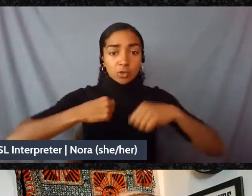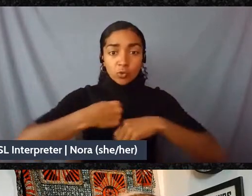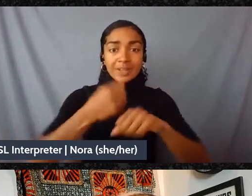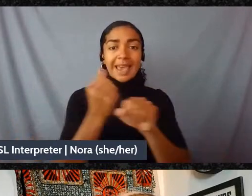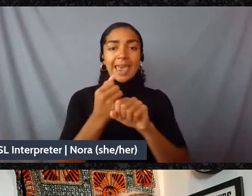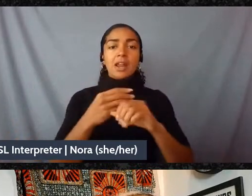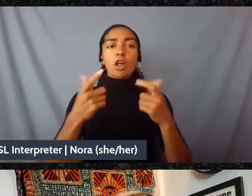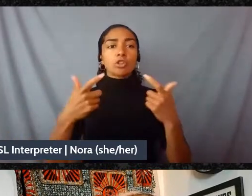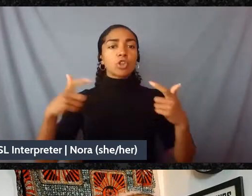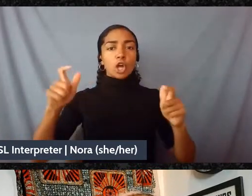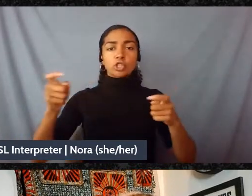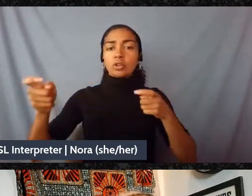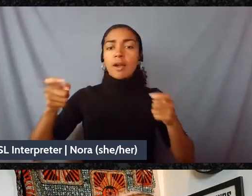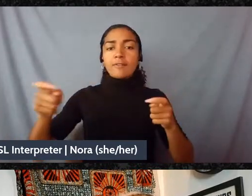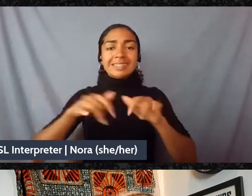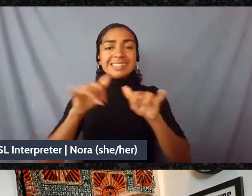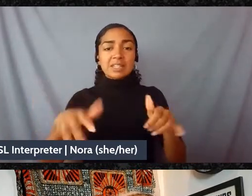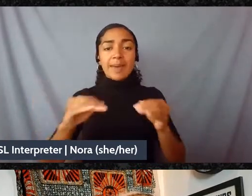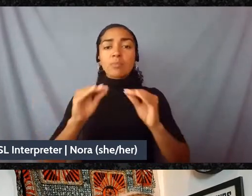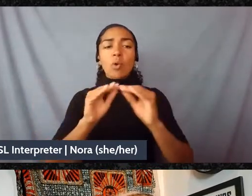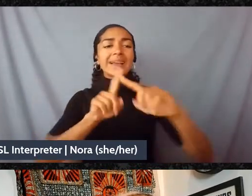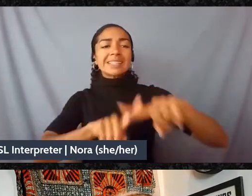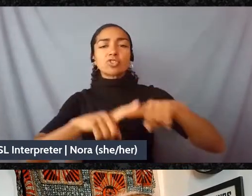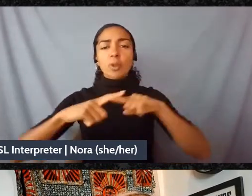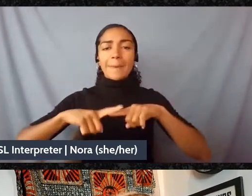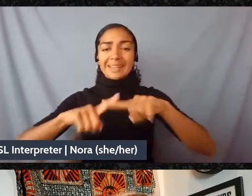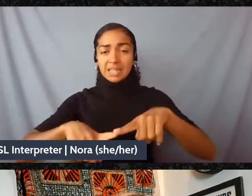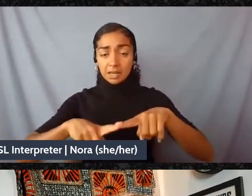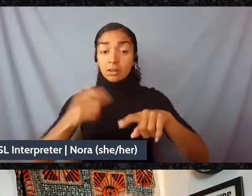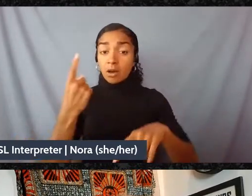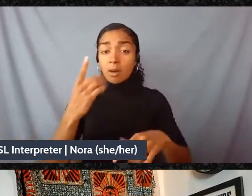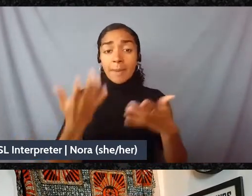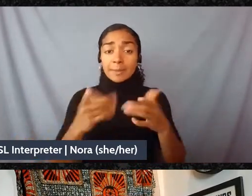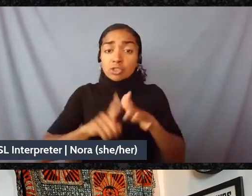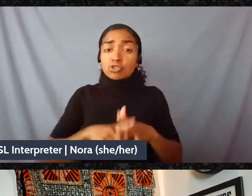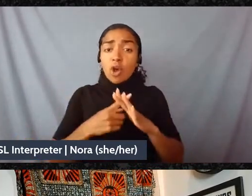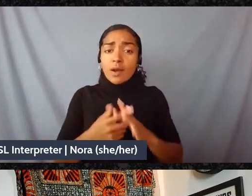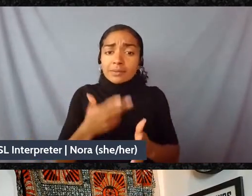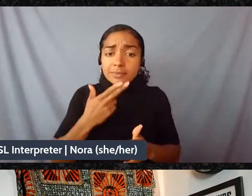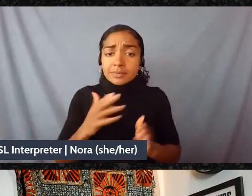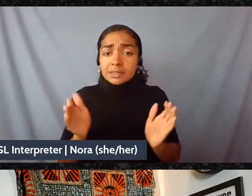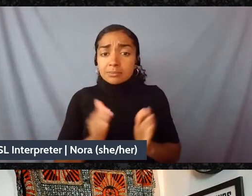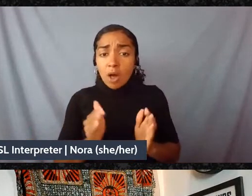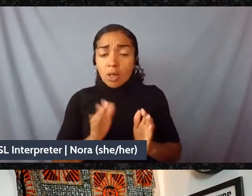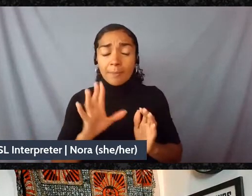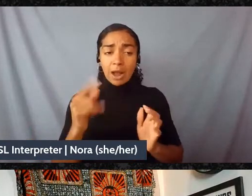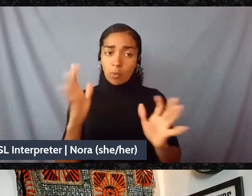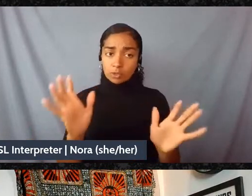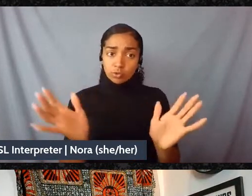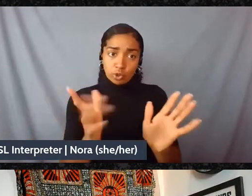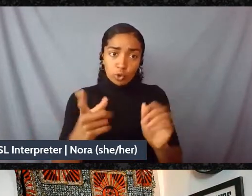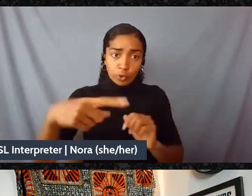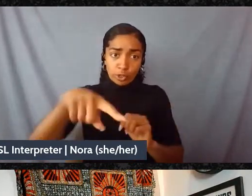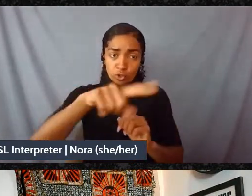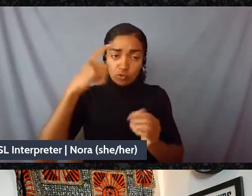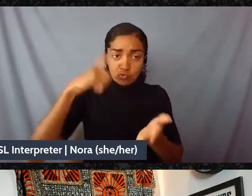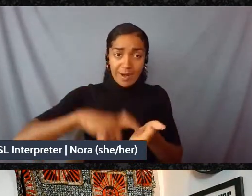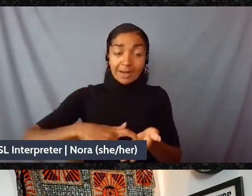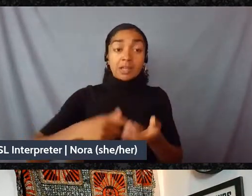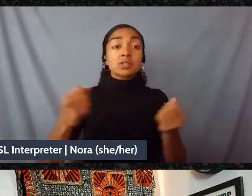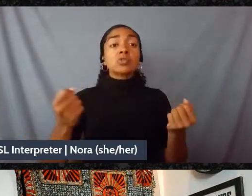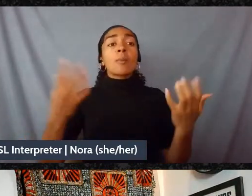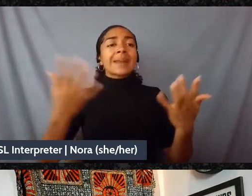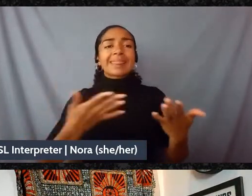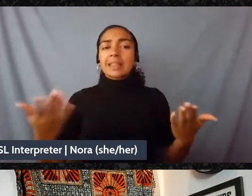that might start small and I want to encourage people, like, there's so much happening globally. it can be very overwhelming